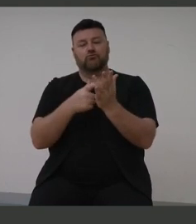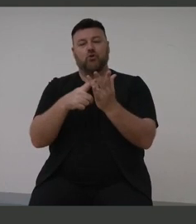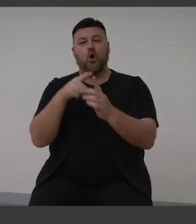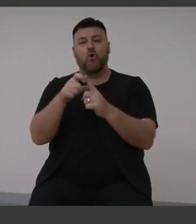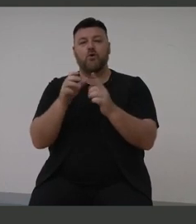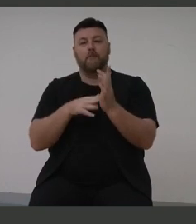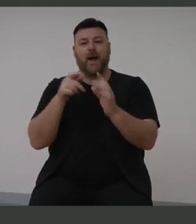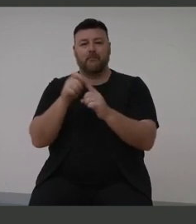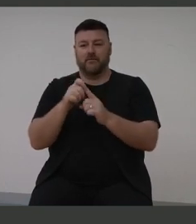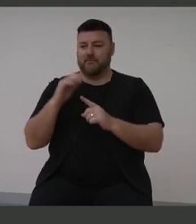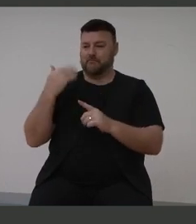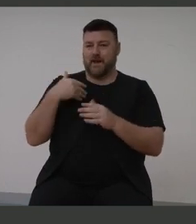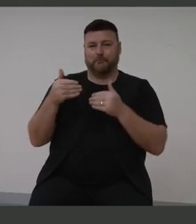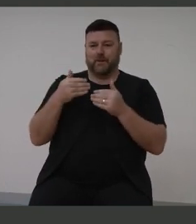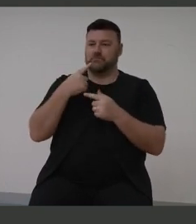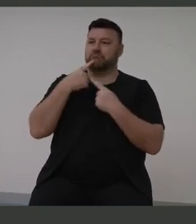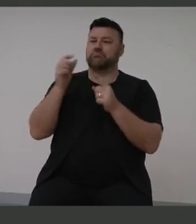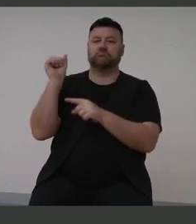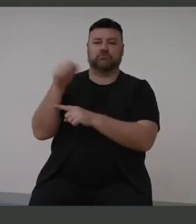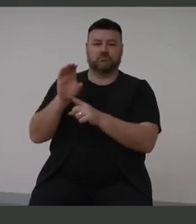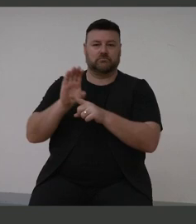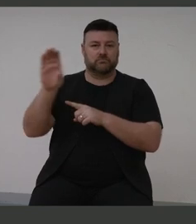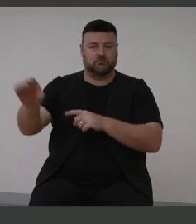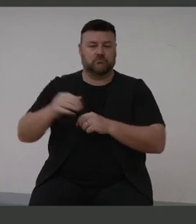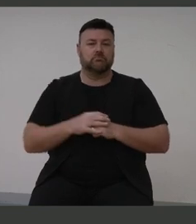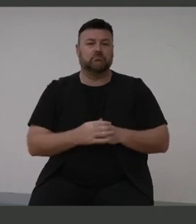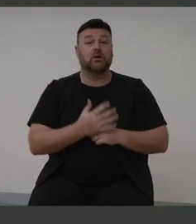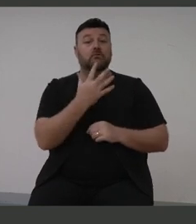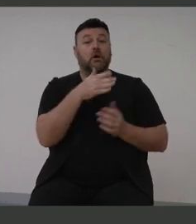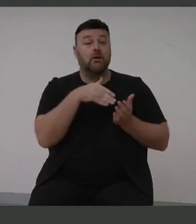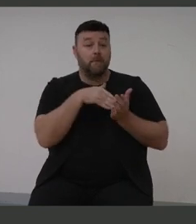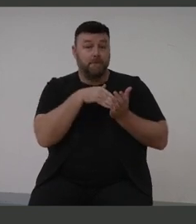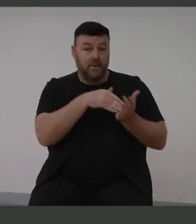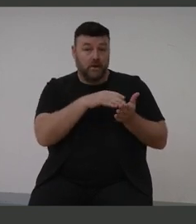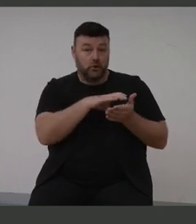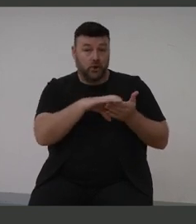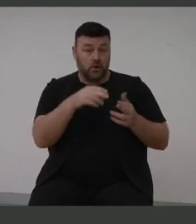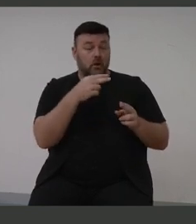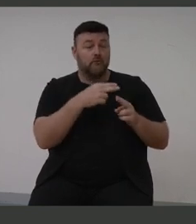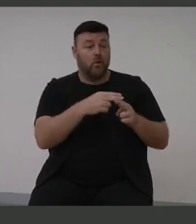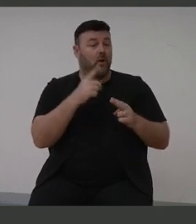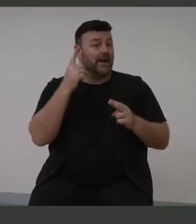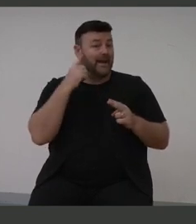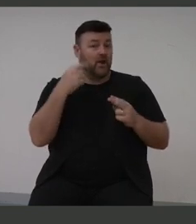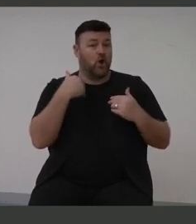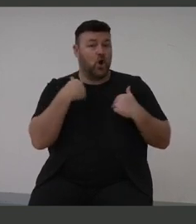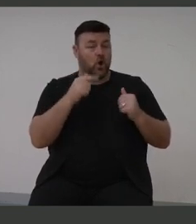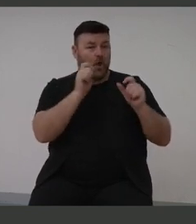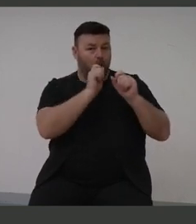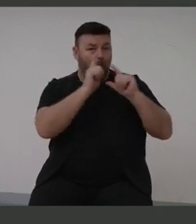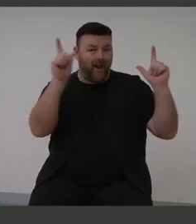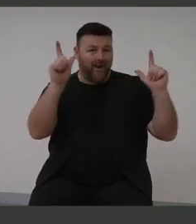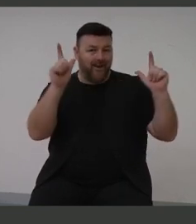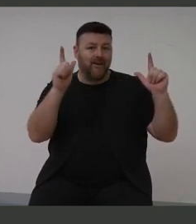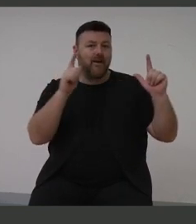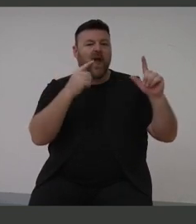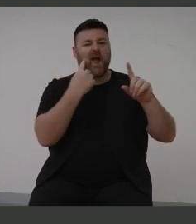budget. $5 million will go for a national hearing health awareness and prevention campaign.